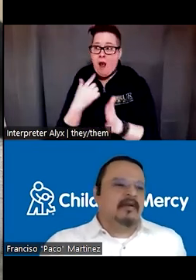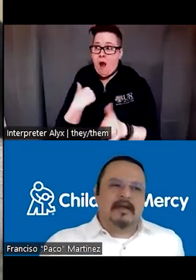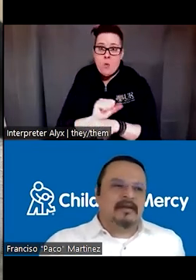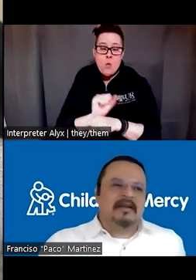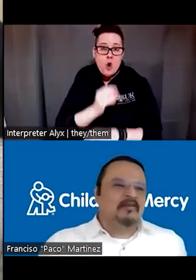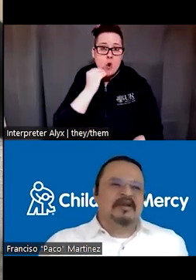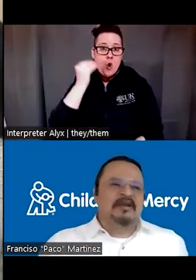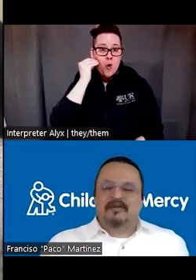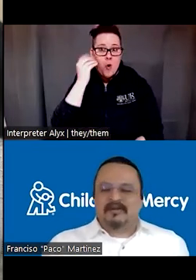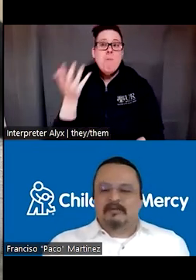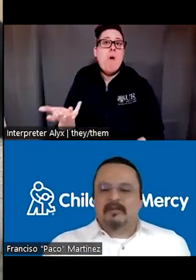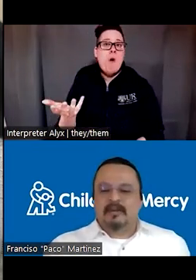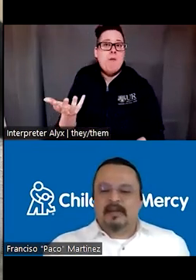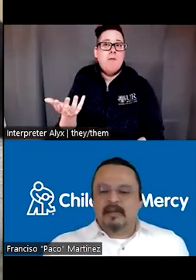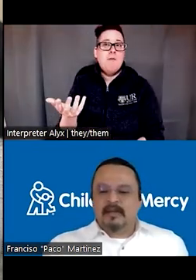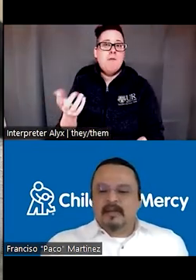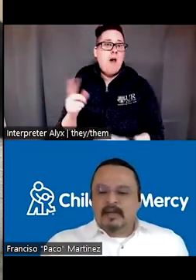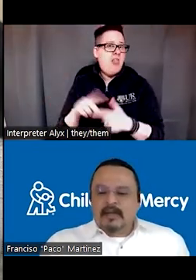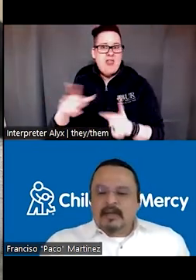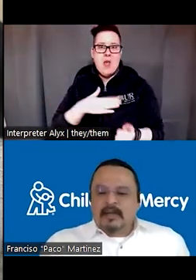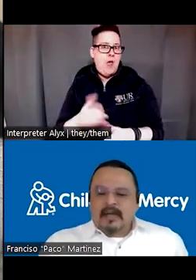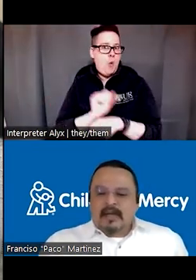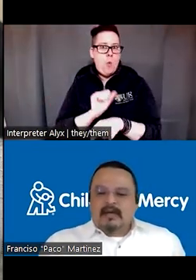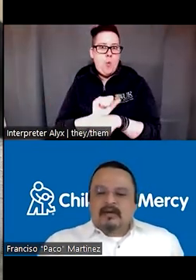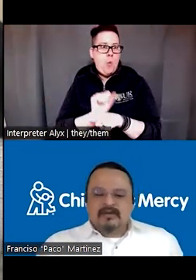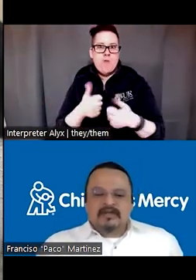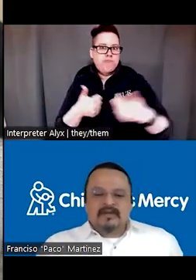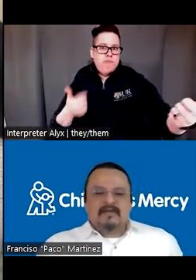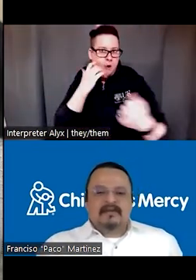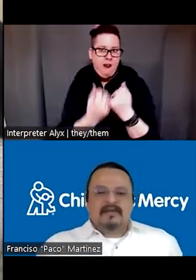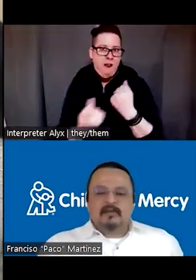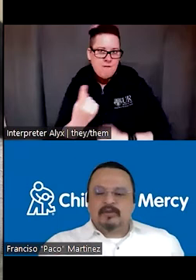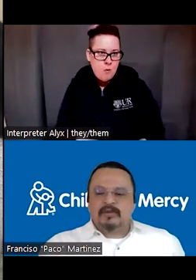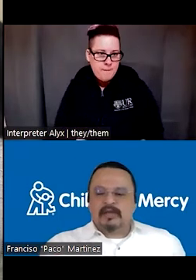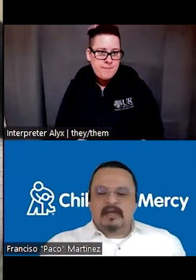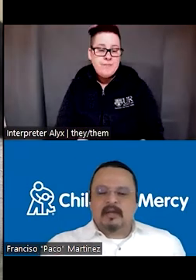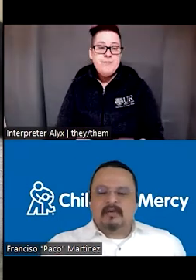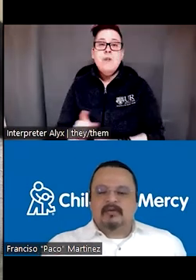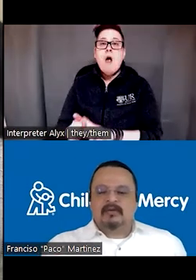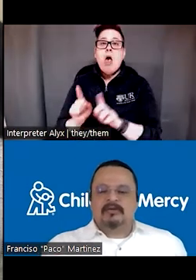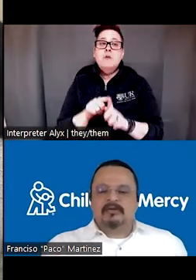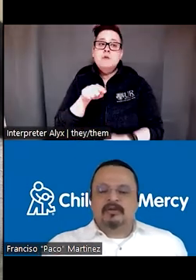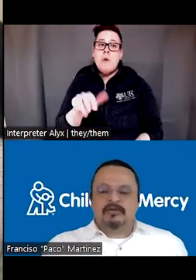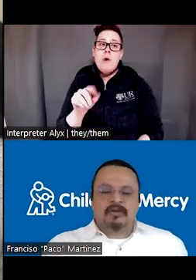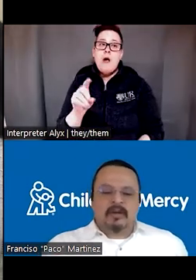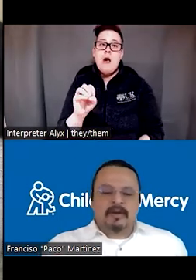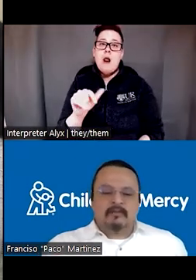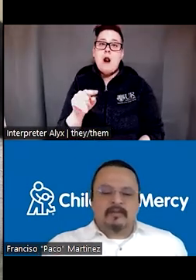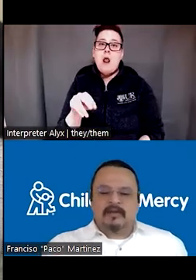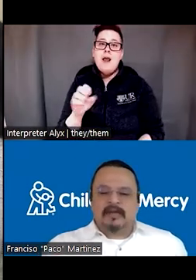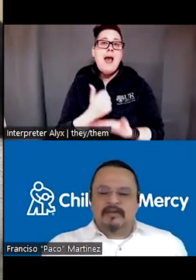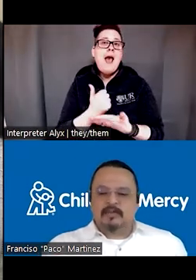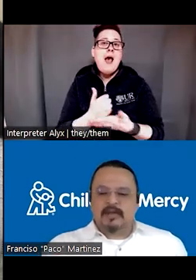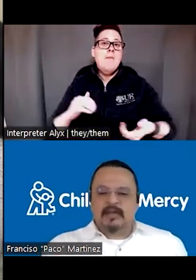day one working remotely with everybody. Also, these these opportunities help us to collaborate